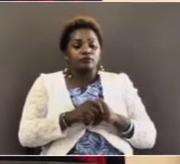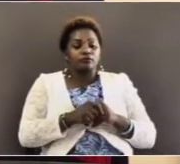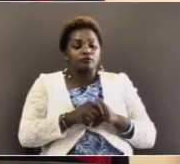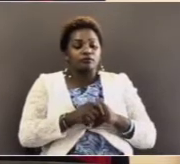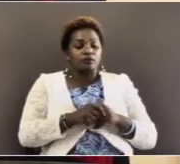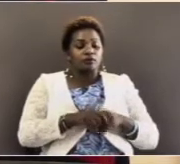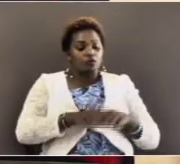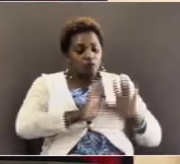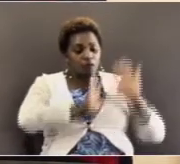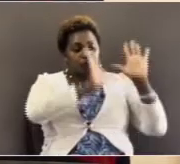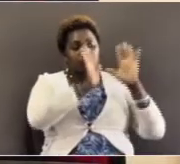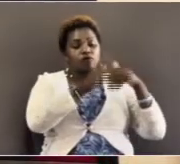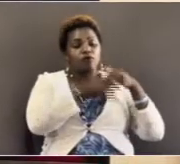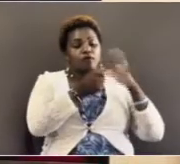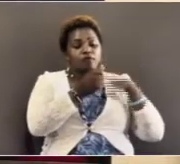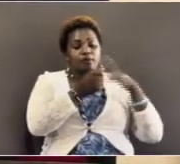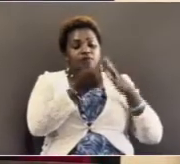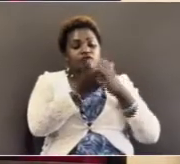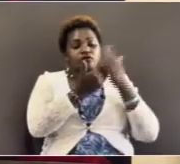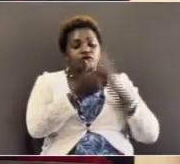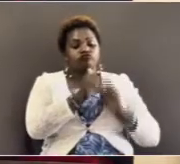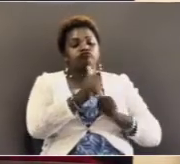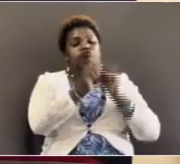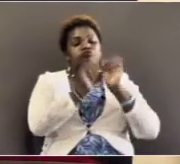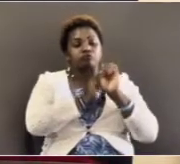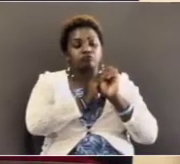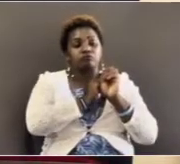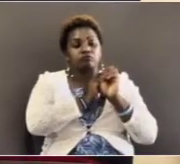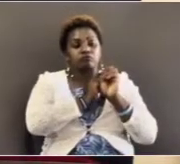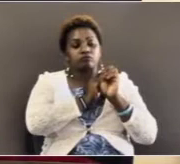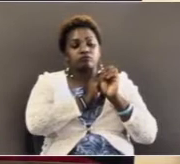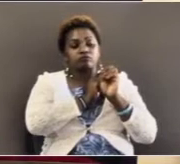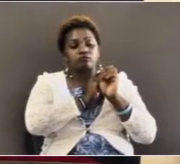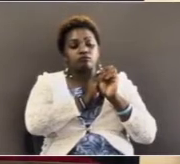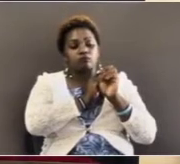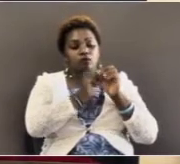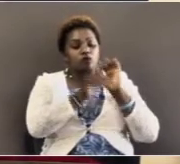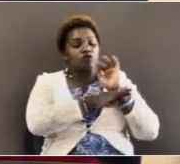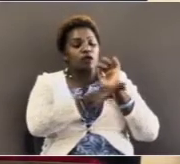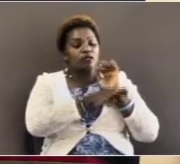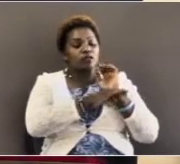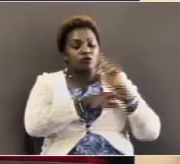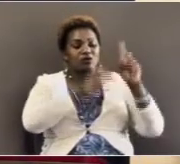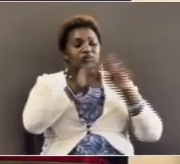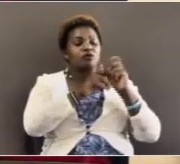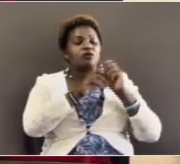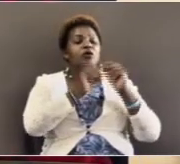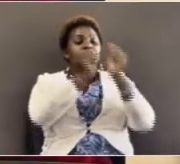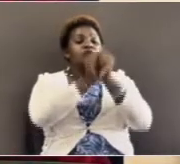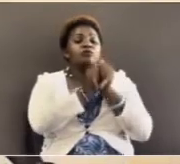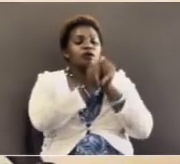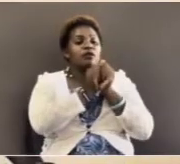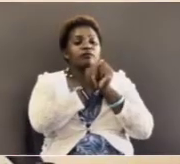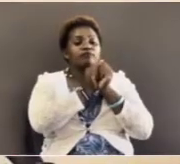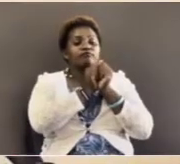they were left with nobody to follow or to companion if we have to